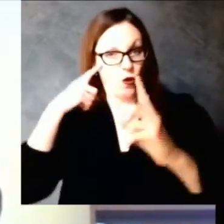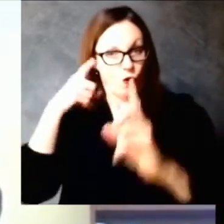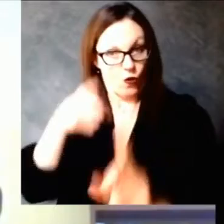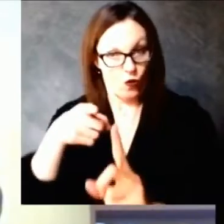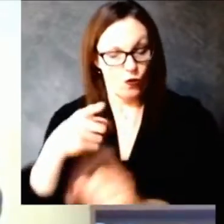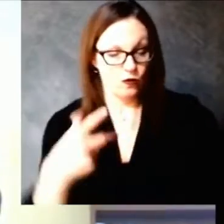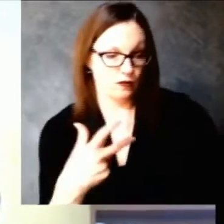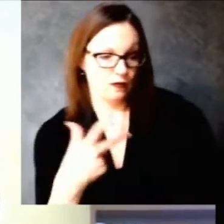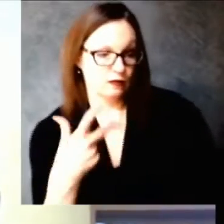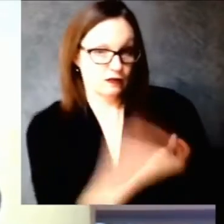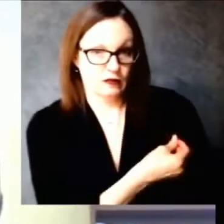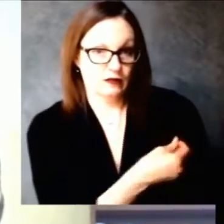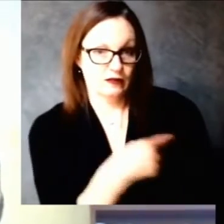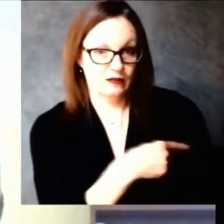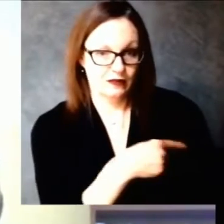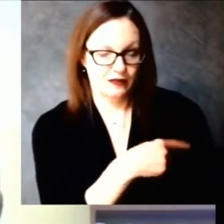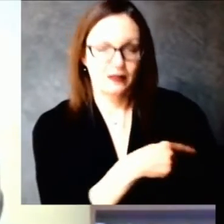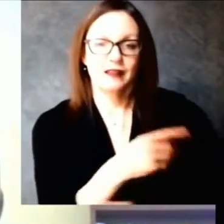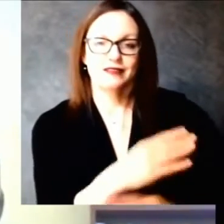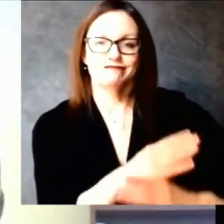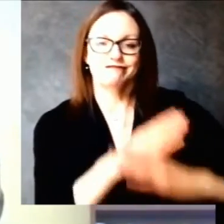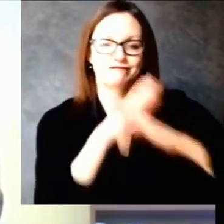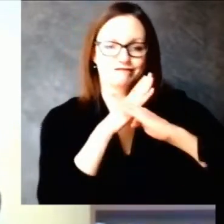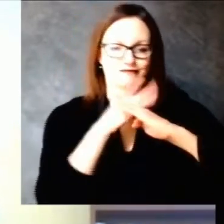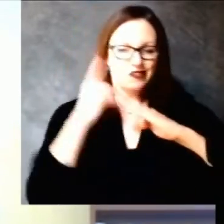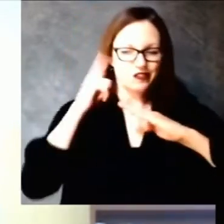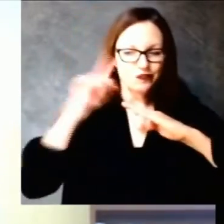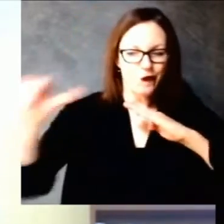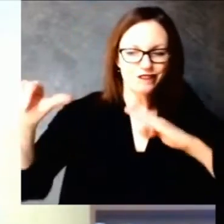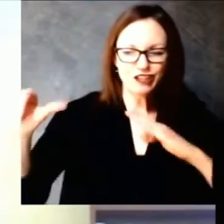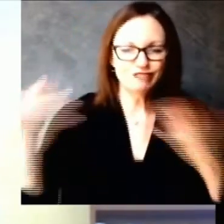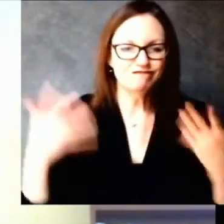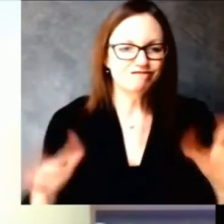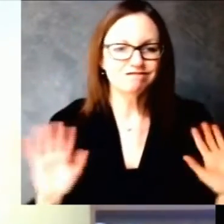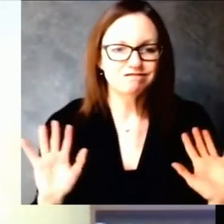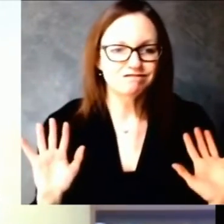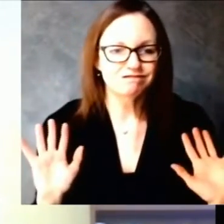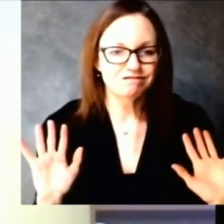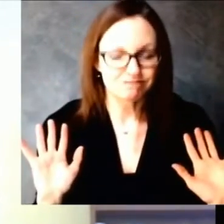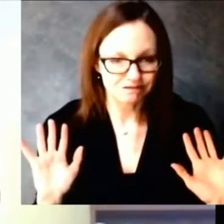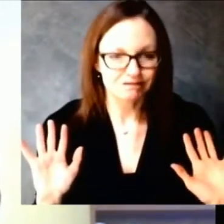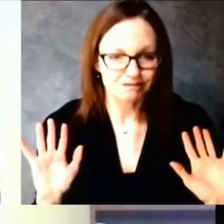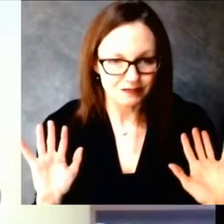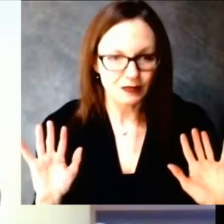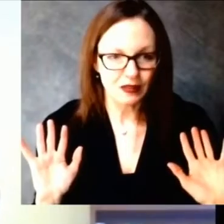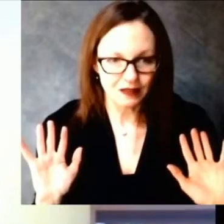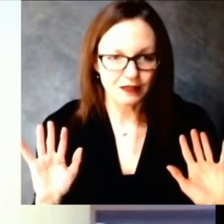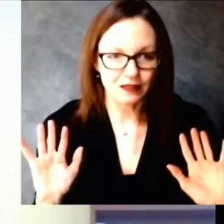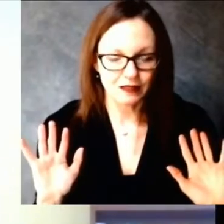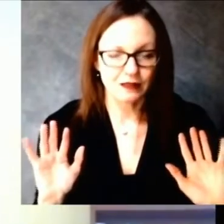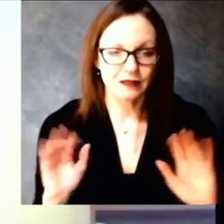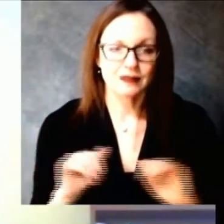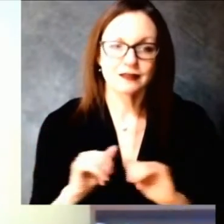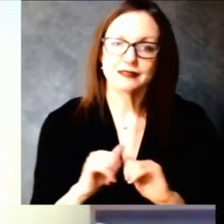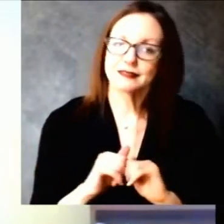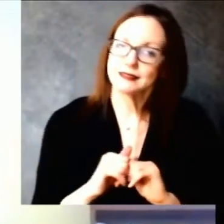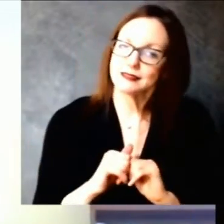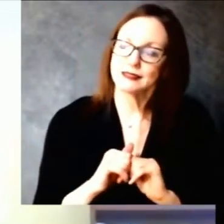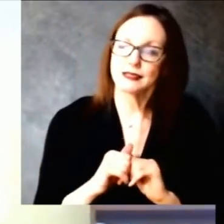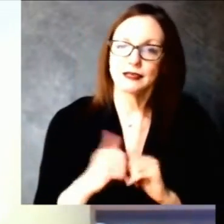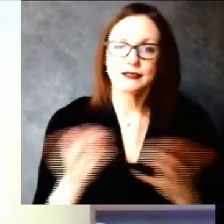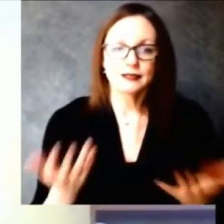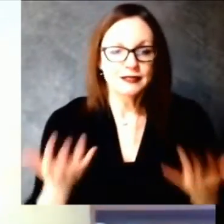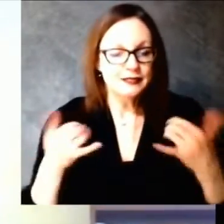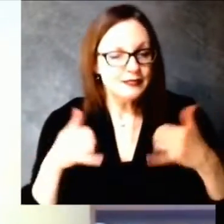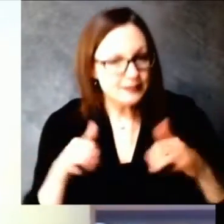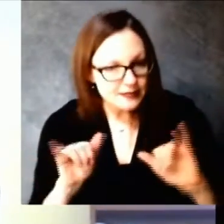to really tamp down the spread of covet 19 because as long as the vaccine is circulating at